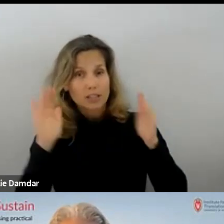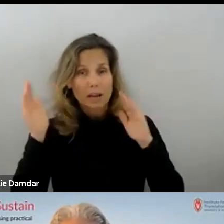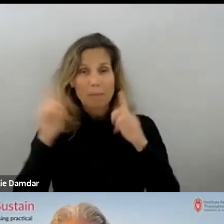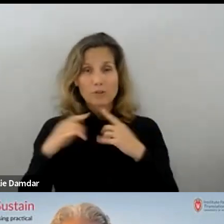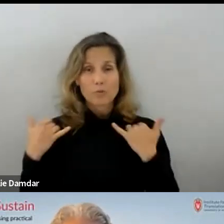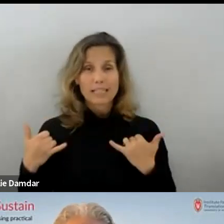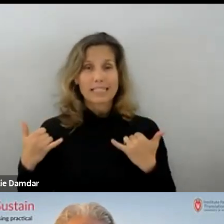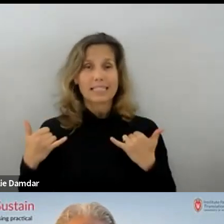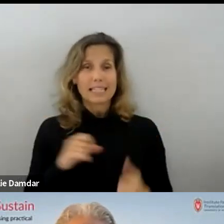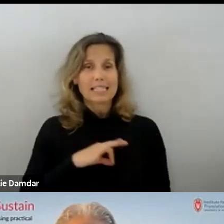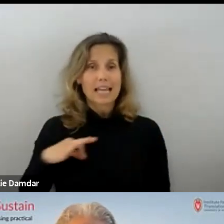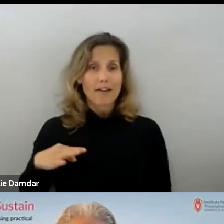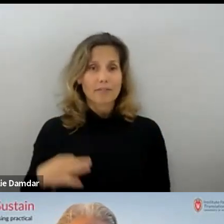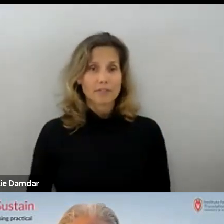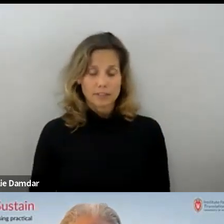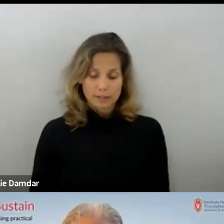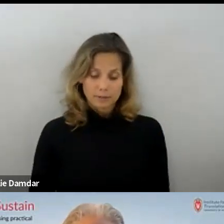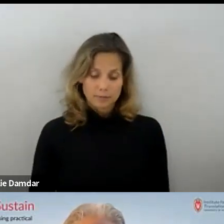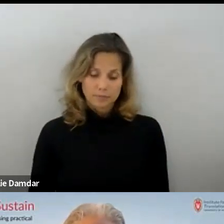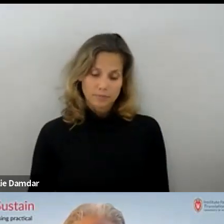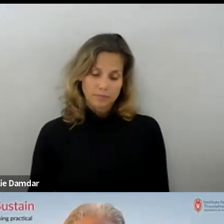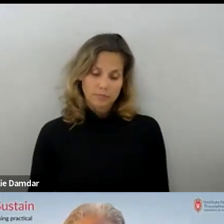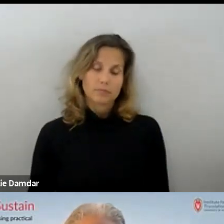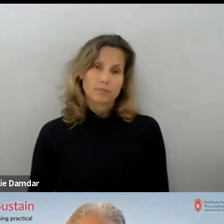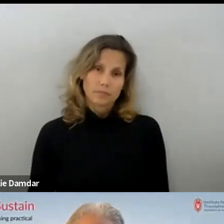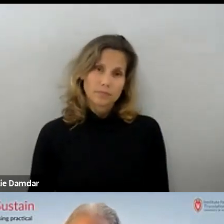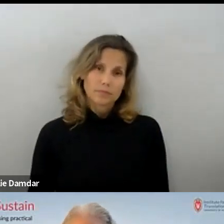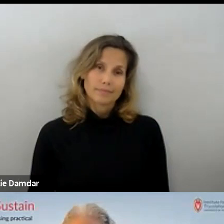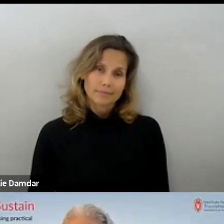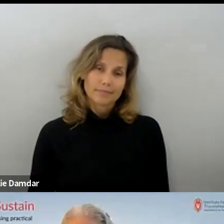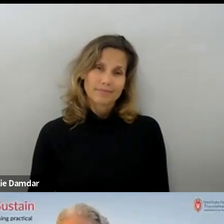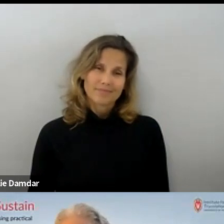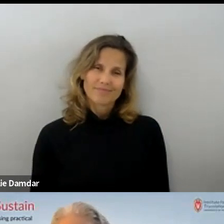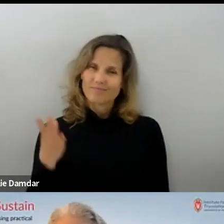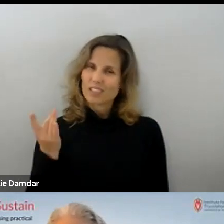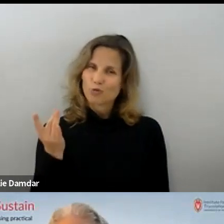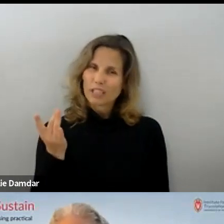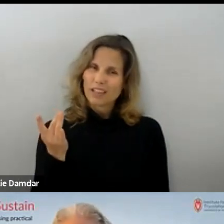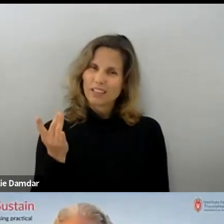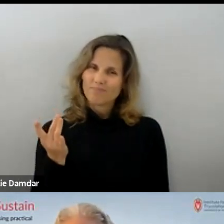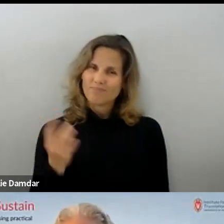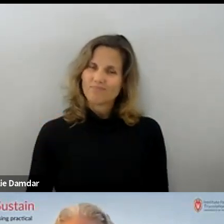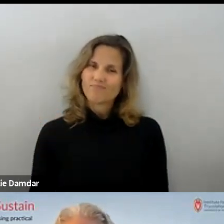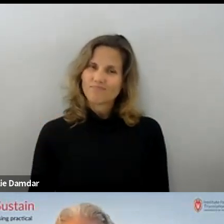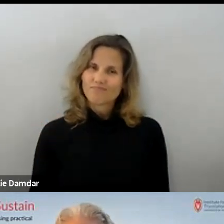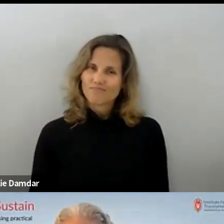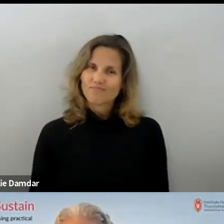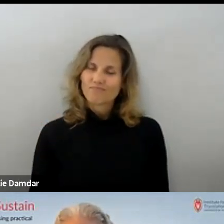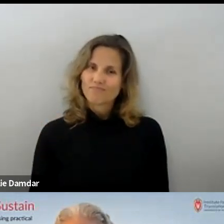staff? Yeah, it's, that's definitely a tricky one. I think that in a sense,